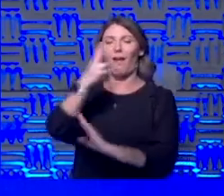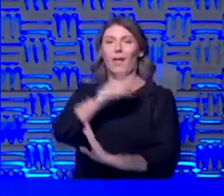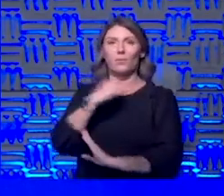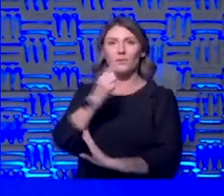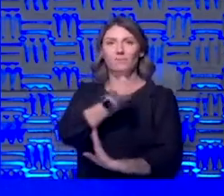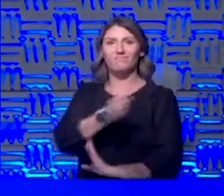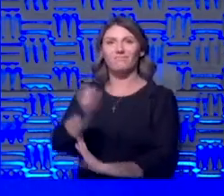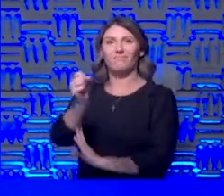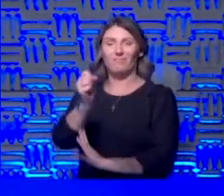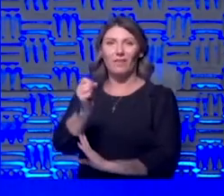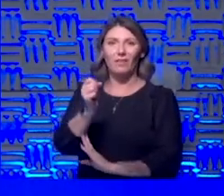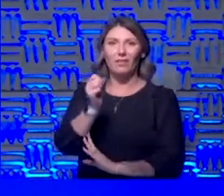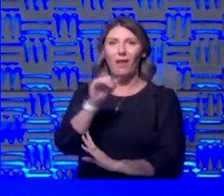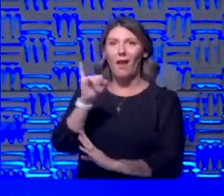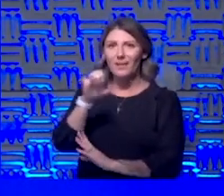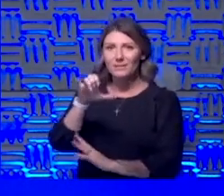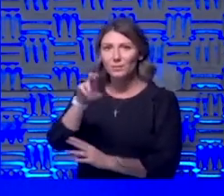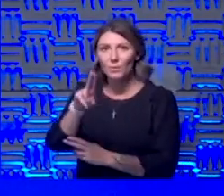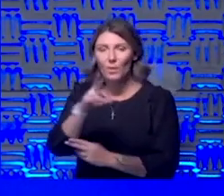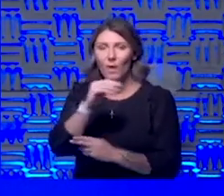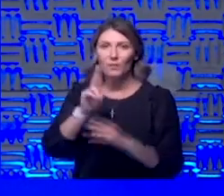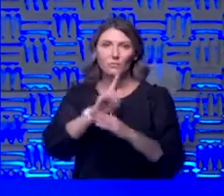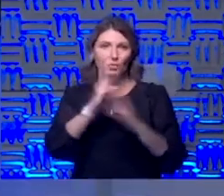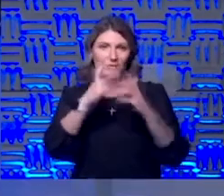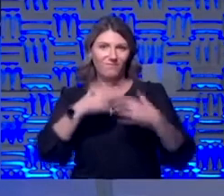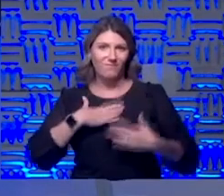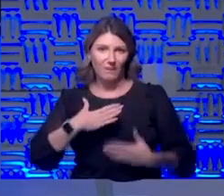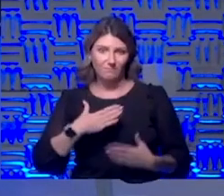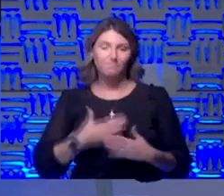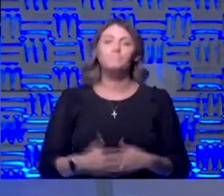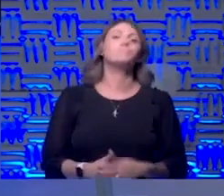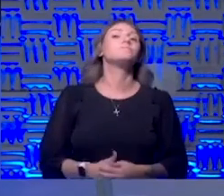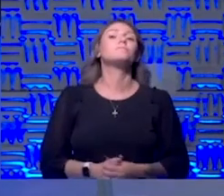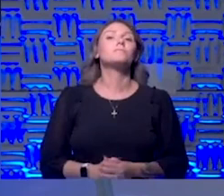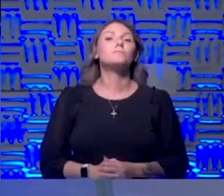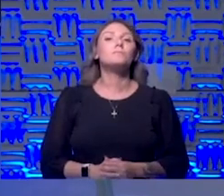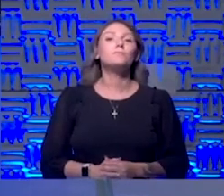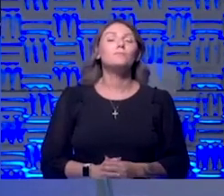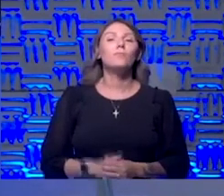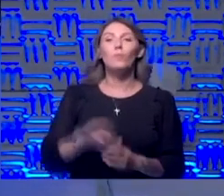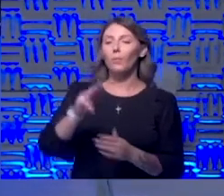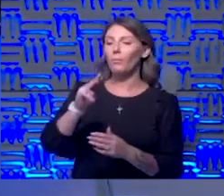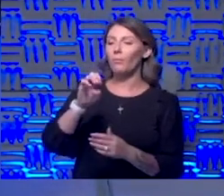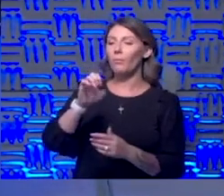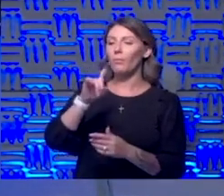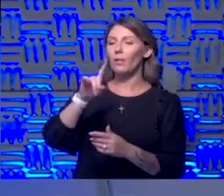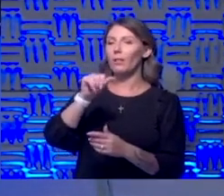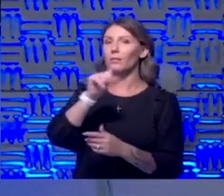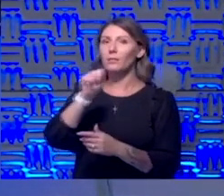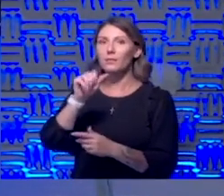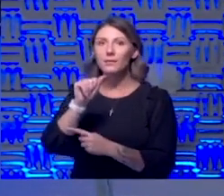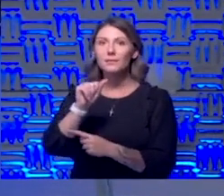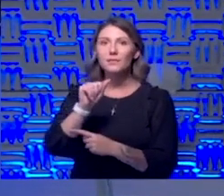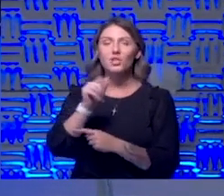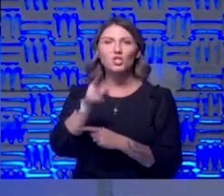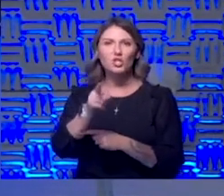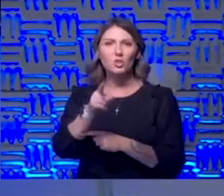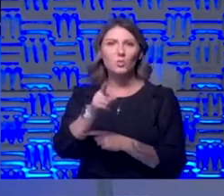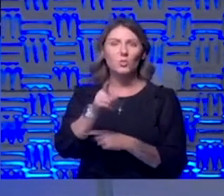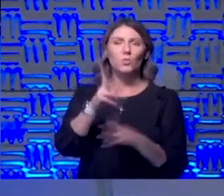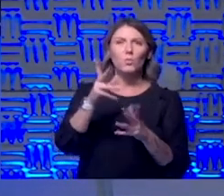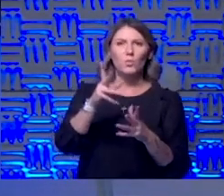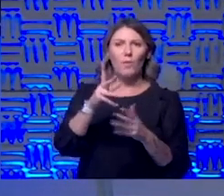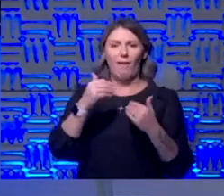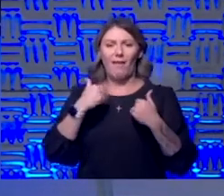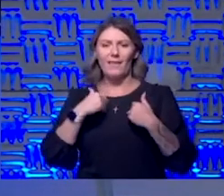critical illness the icu and being on the ventilator um so melissa was a victim of autocorrect and